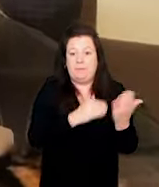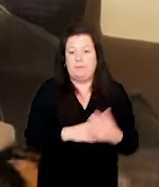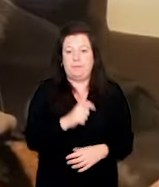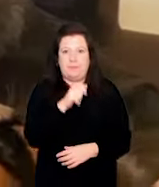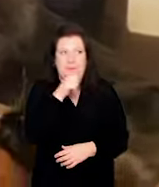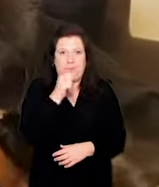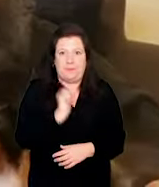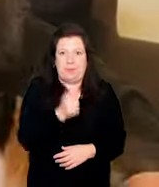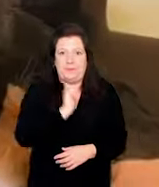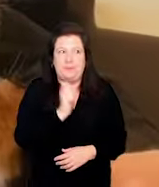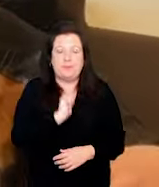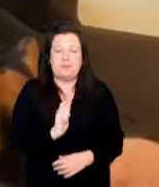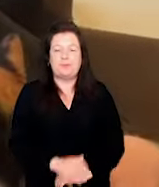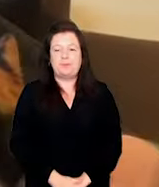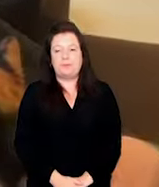yummy!